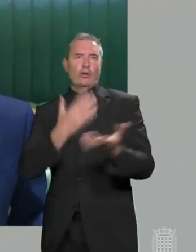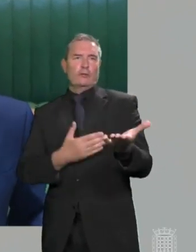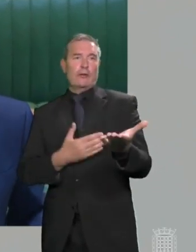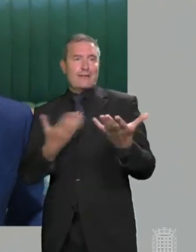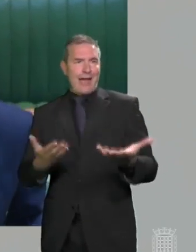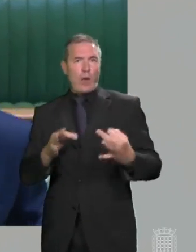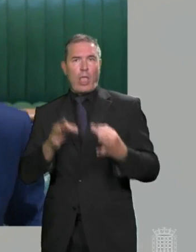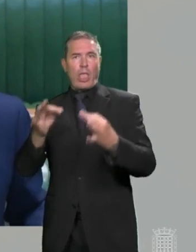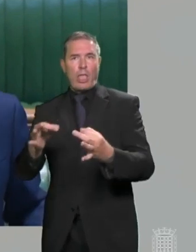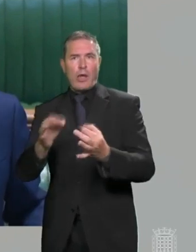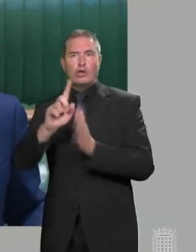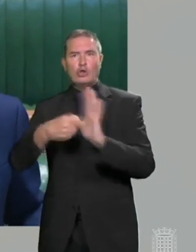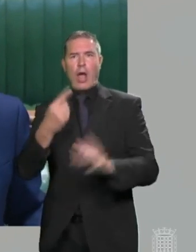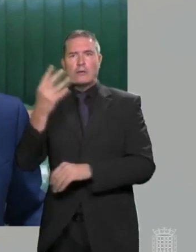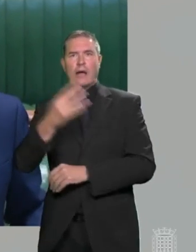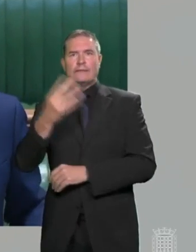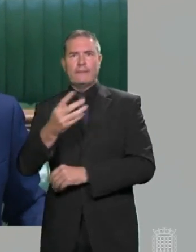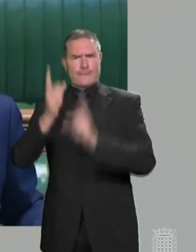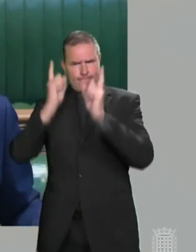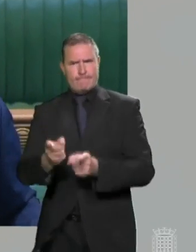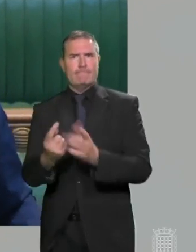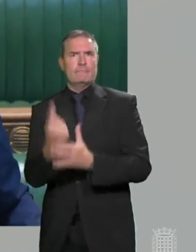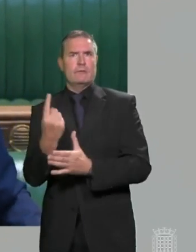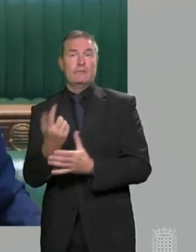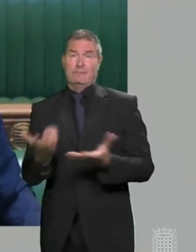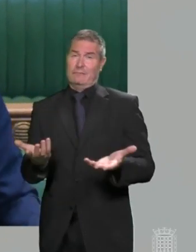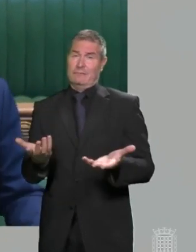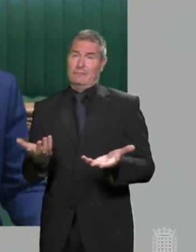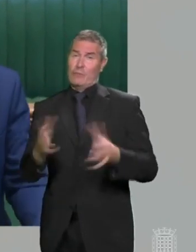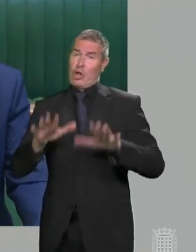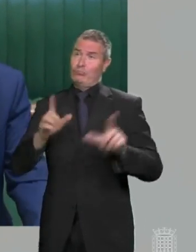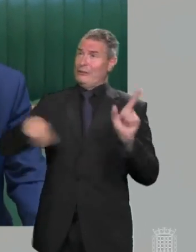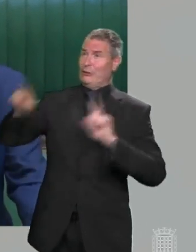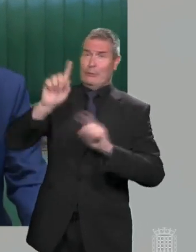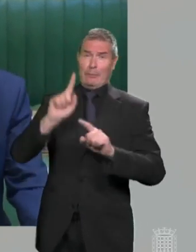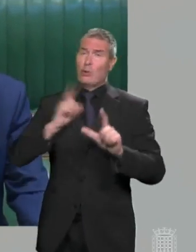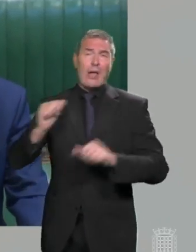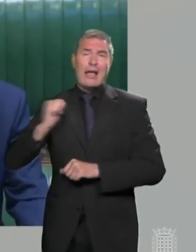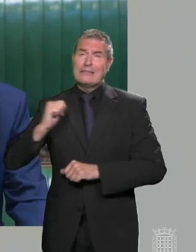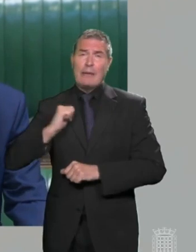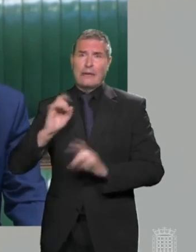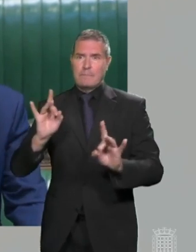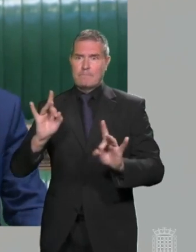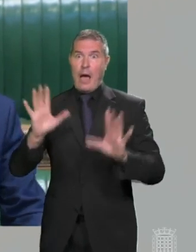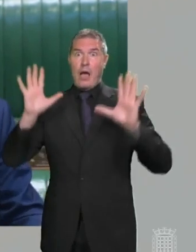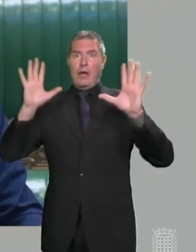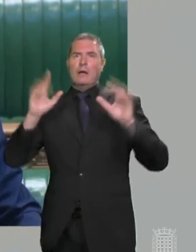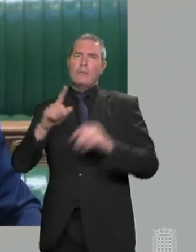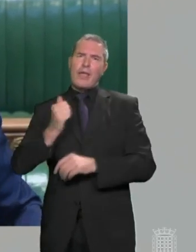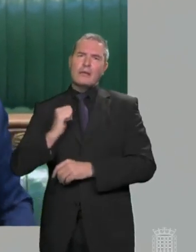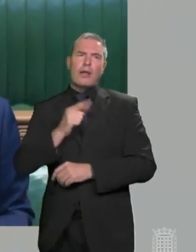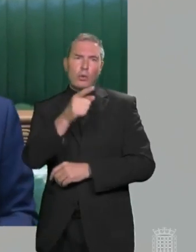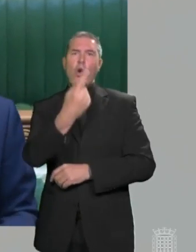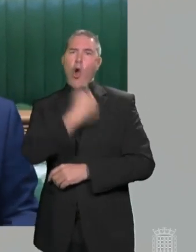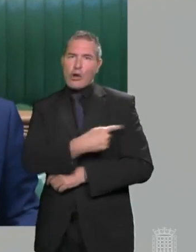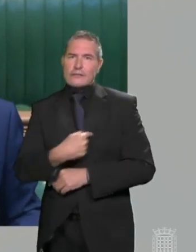19th is Terminus Day. The British people don't expect miracles, but they do expect basic competence and